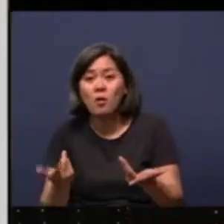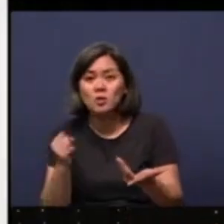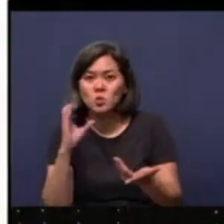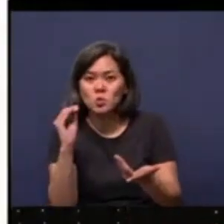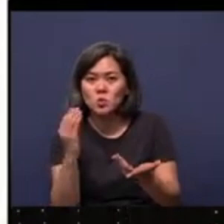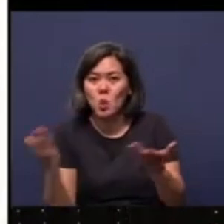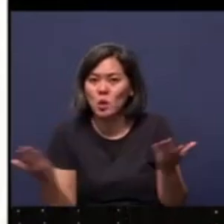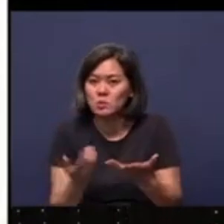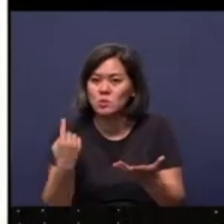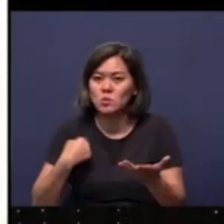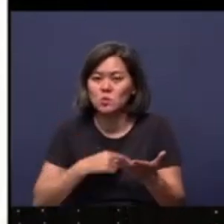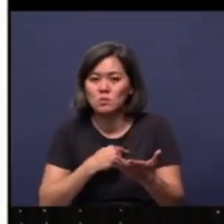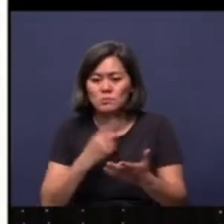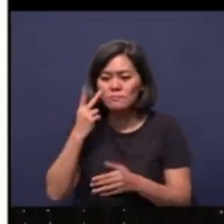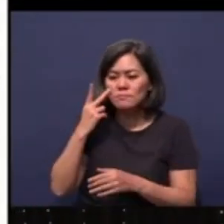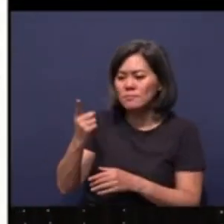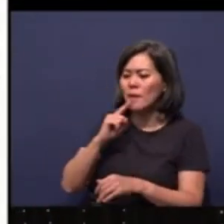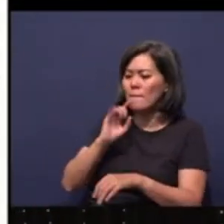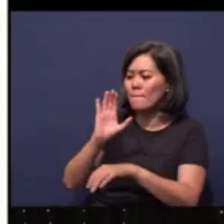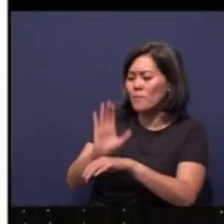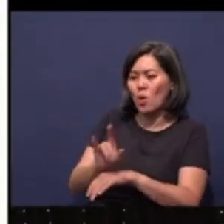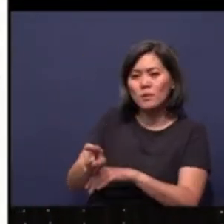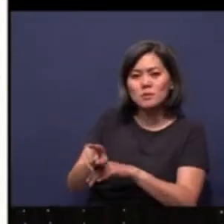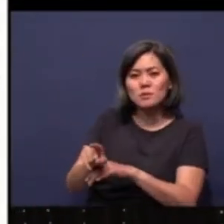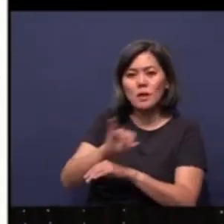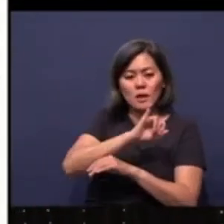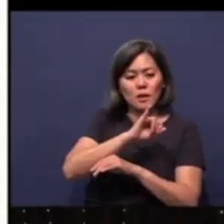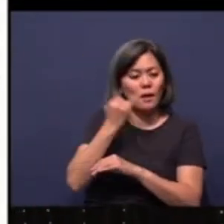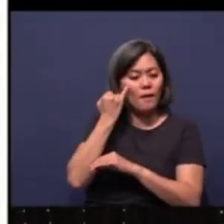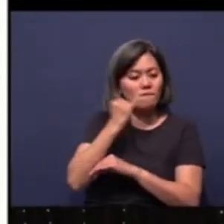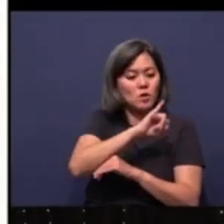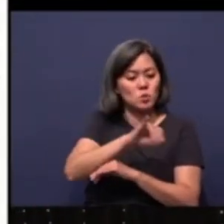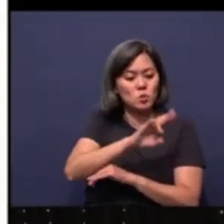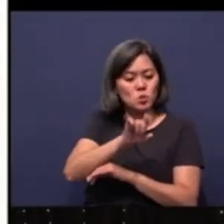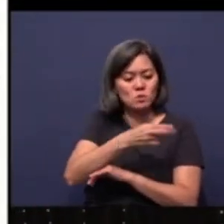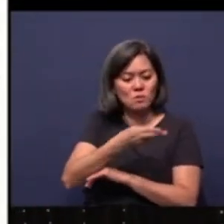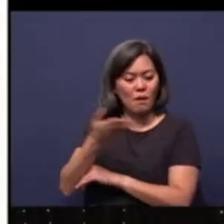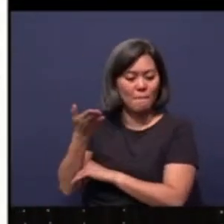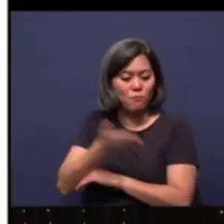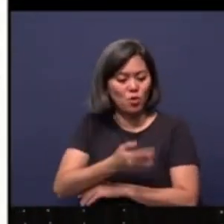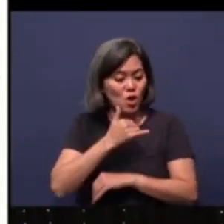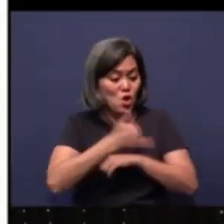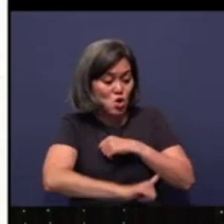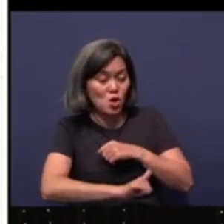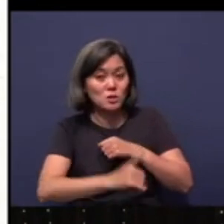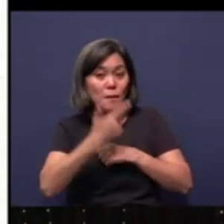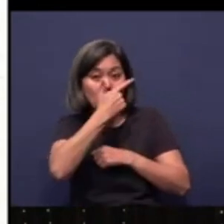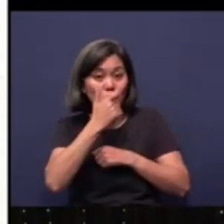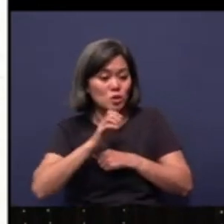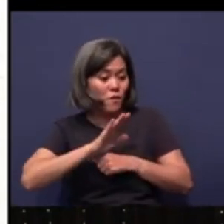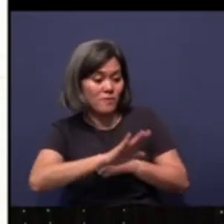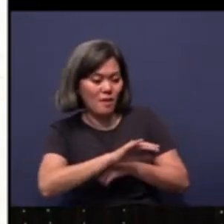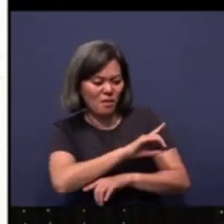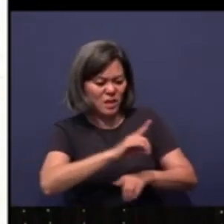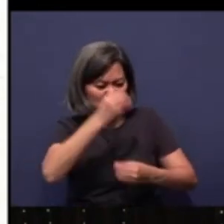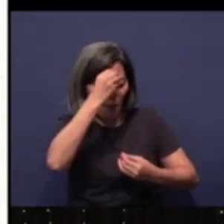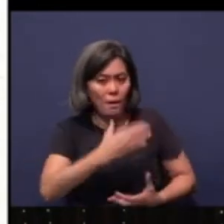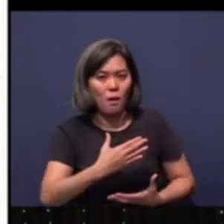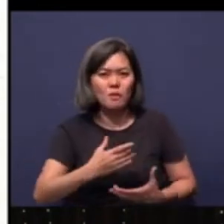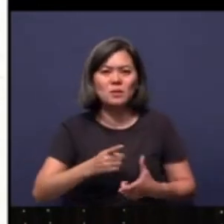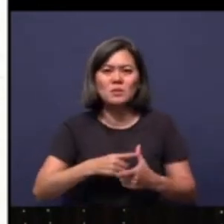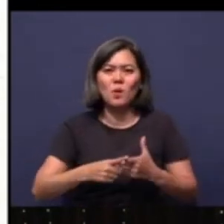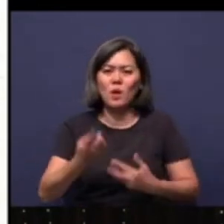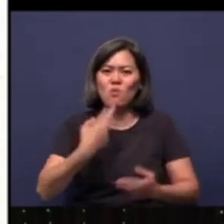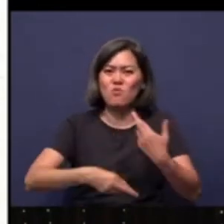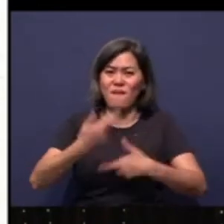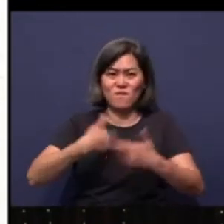go to the promises of God. If Judah has brought this upon themselves, the curses of God, because of their disobedience, can we reverse